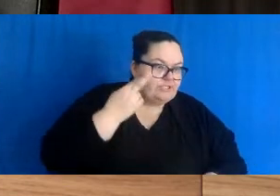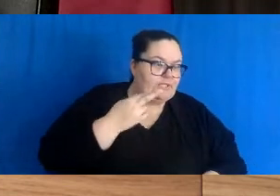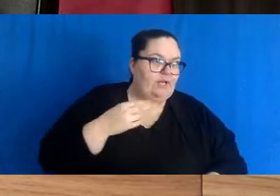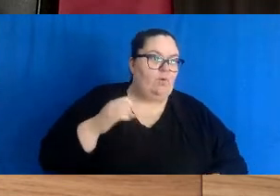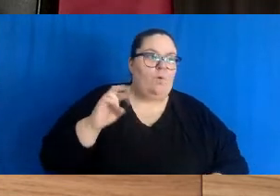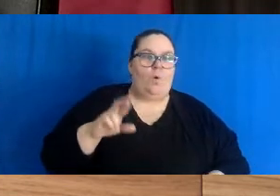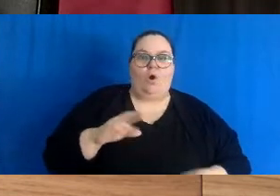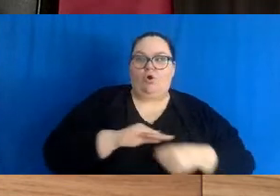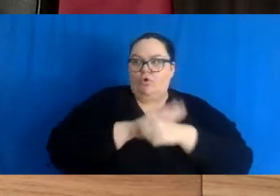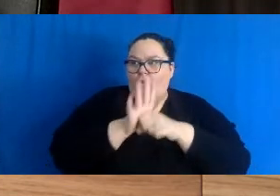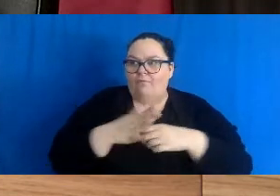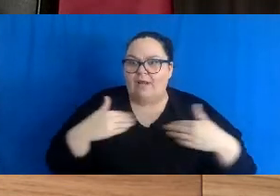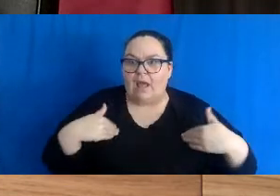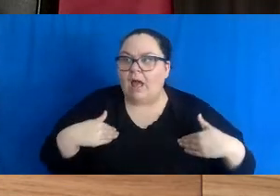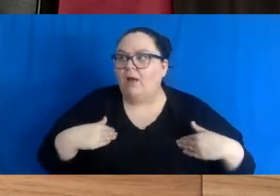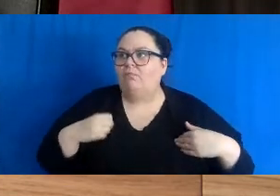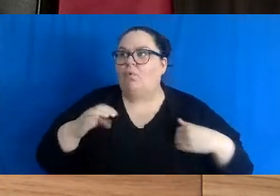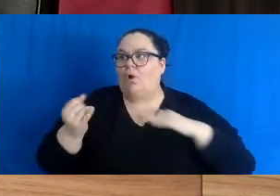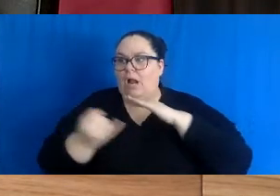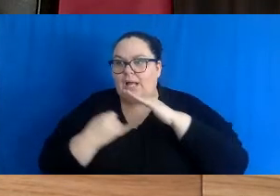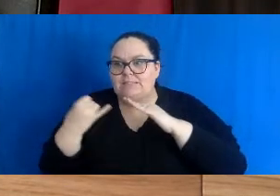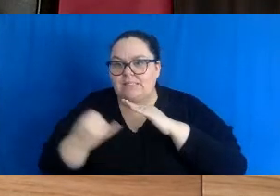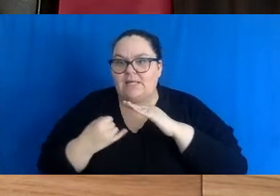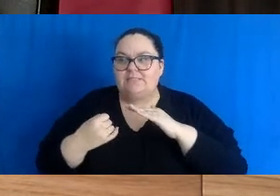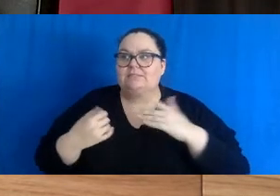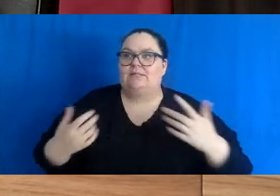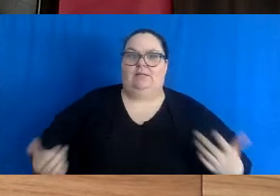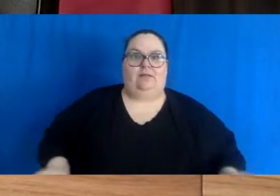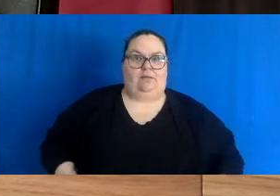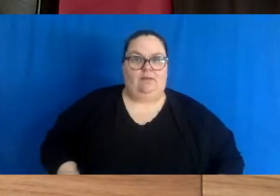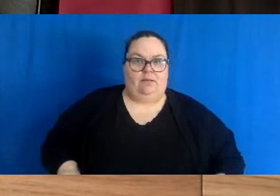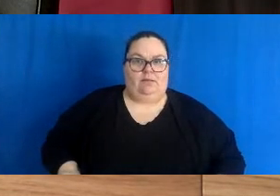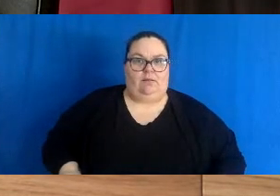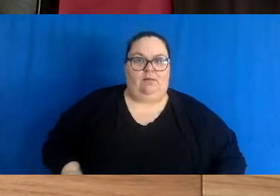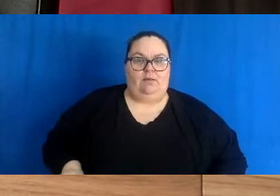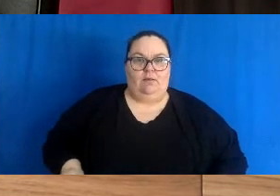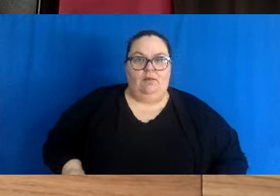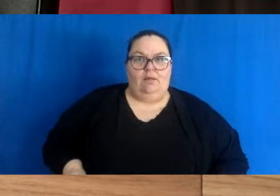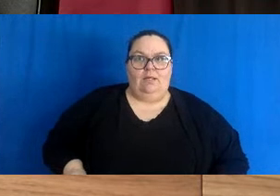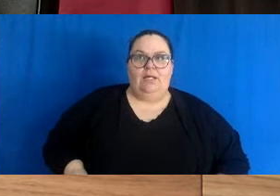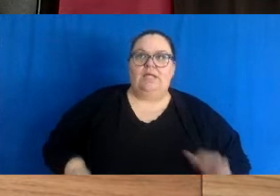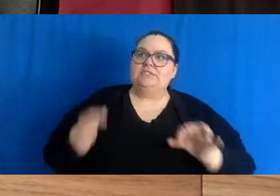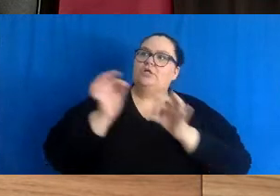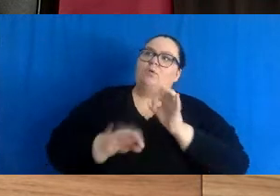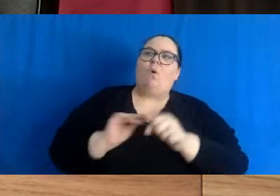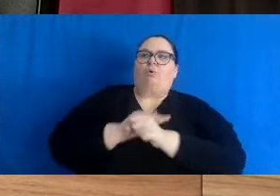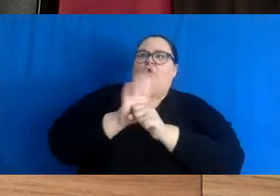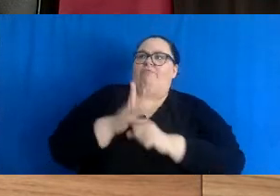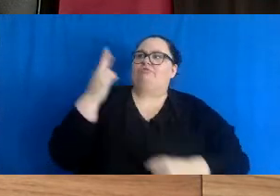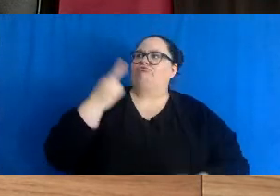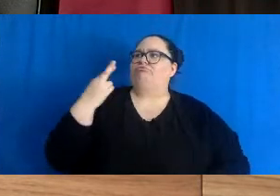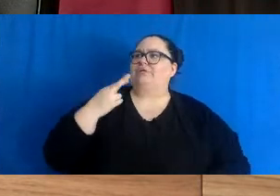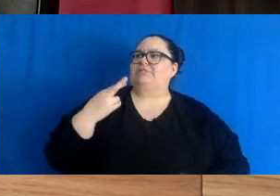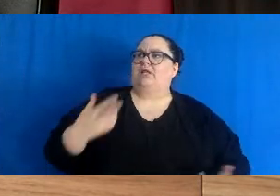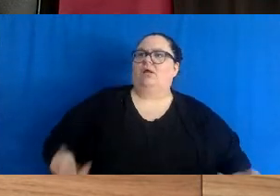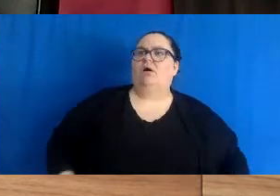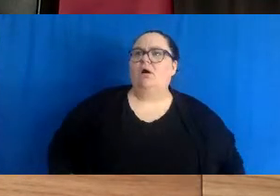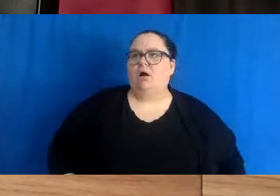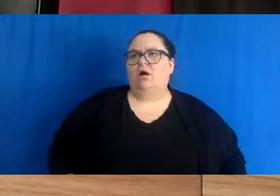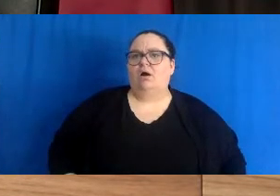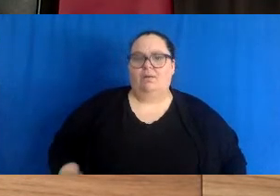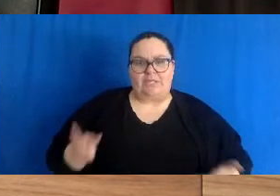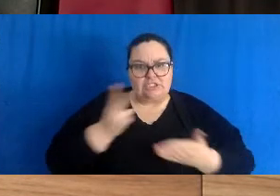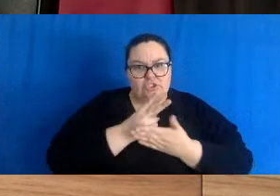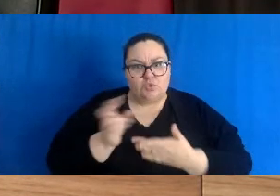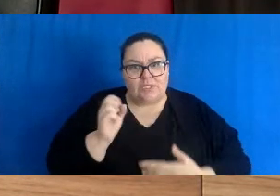they have COVID and people are off because they have contacts. And it's not a simple COVID contact that puts you out for two